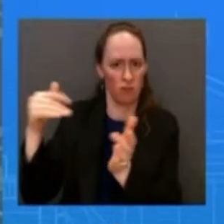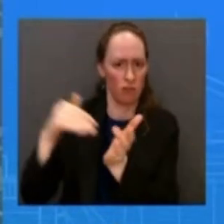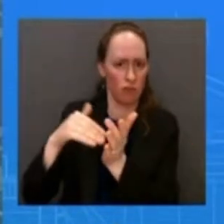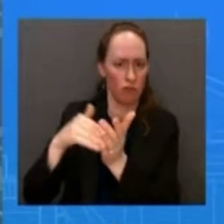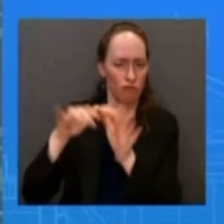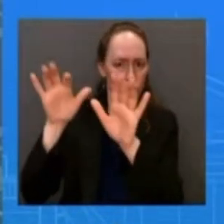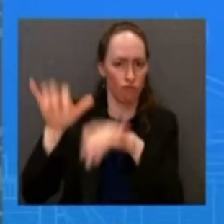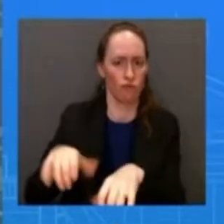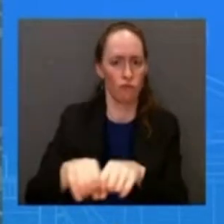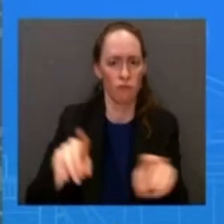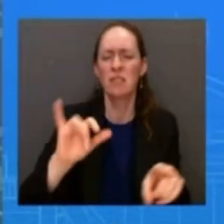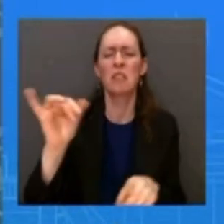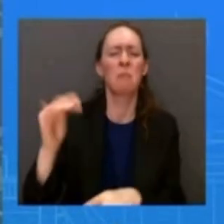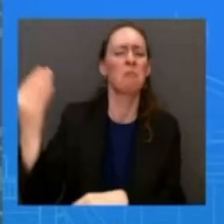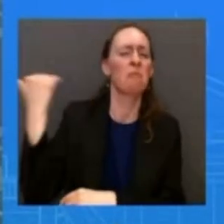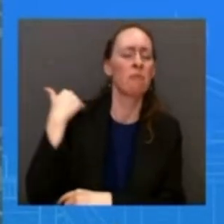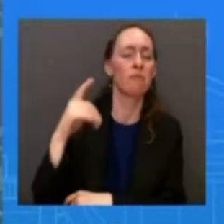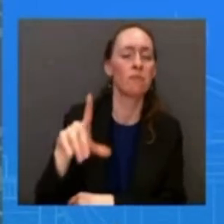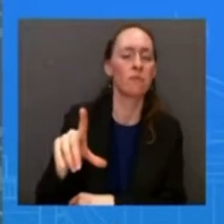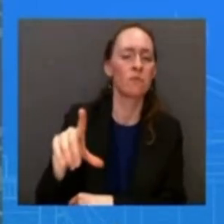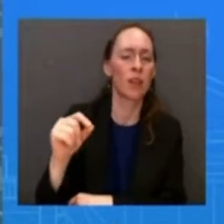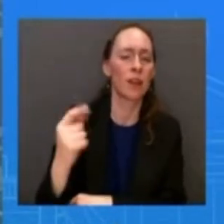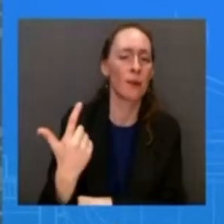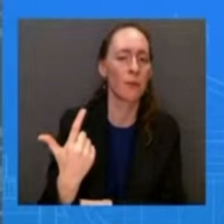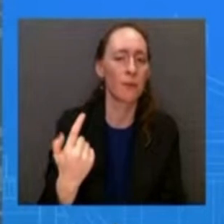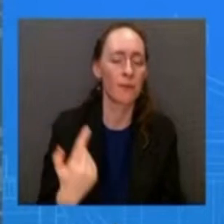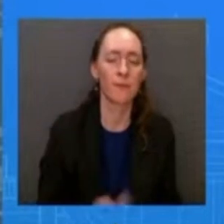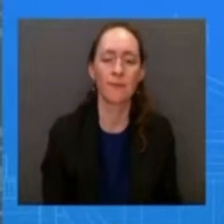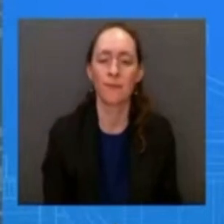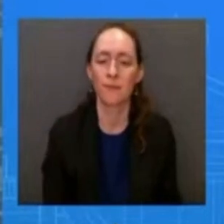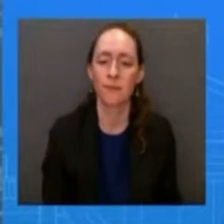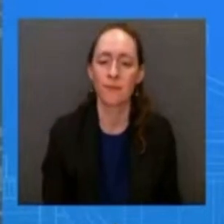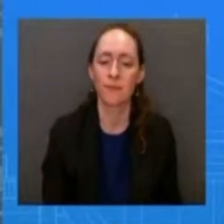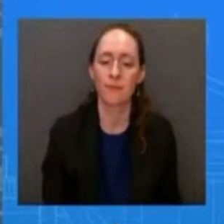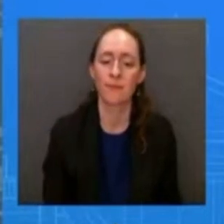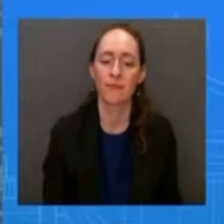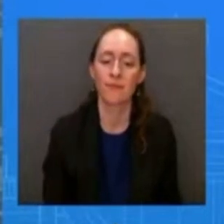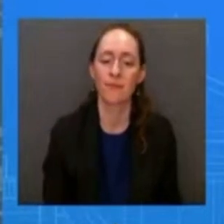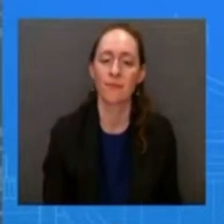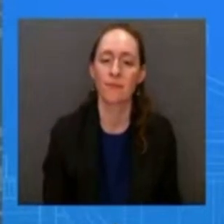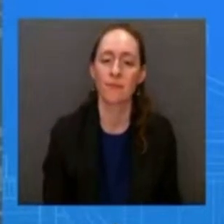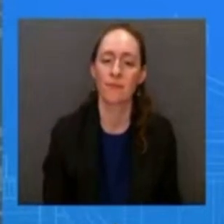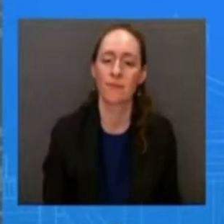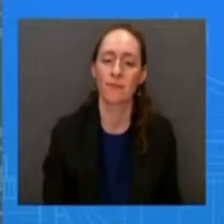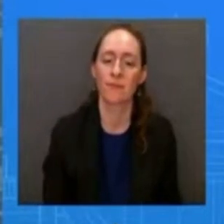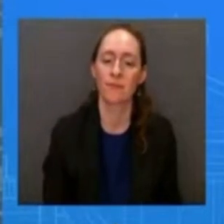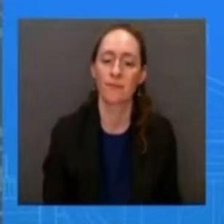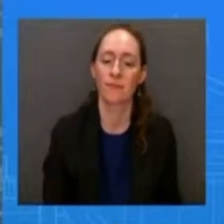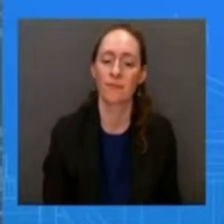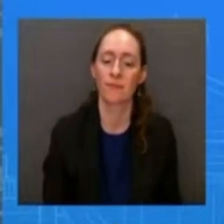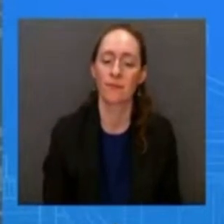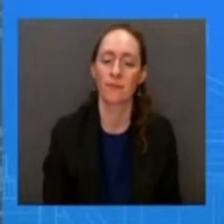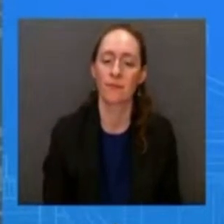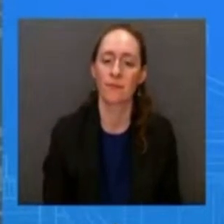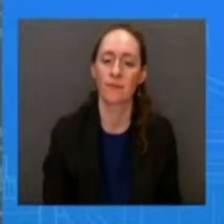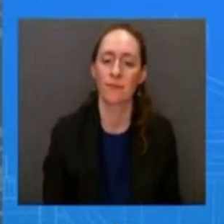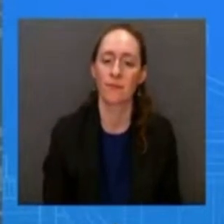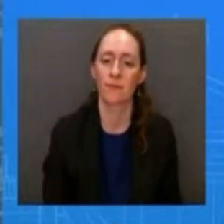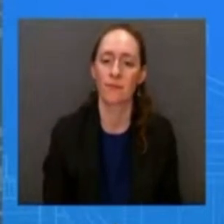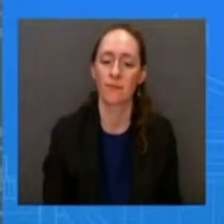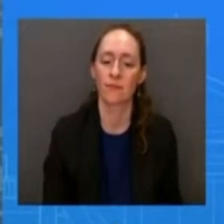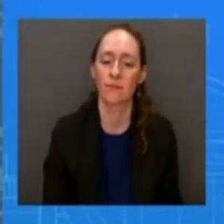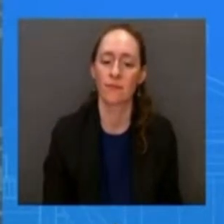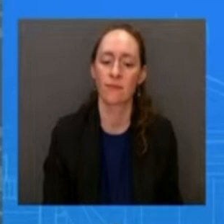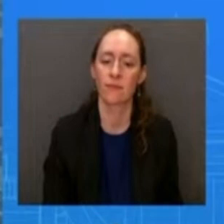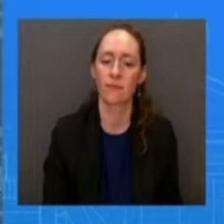we'll do it in this the same way this time around okay thank you uh the president spoke with uh prime minister modi